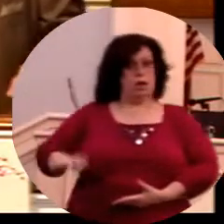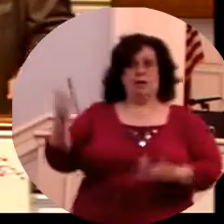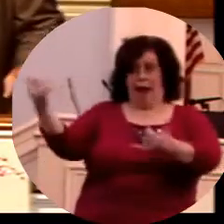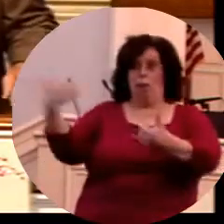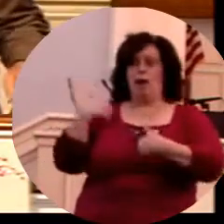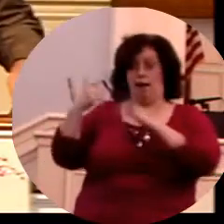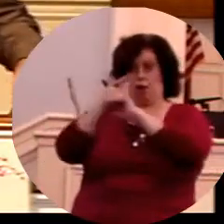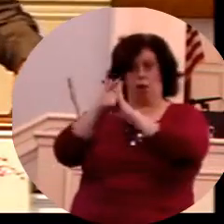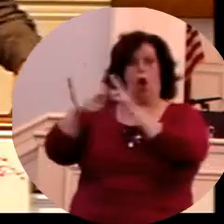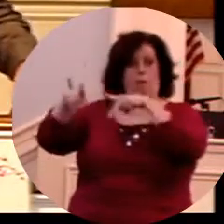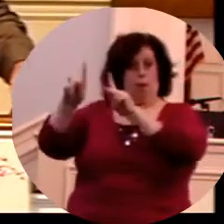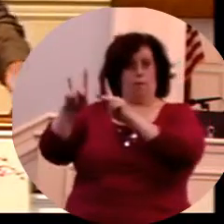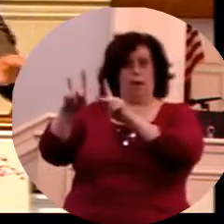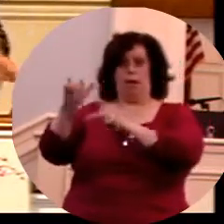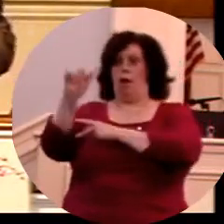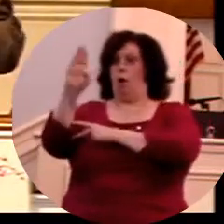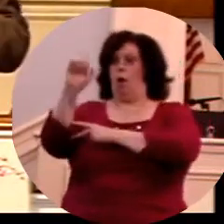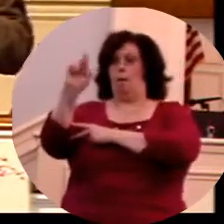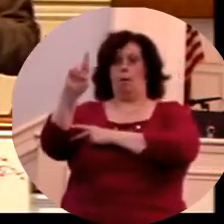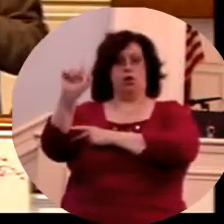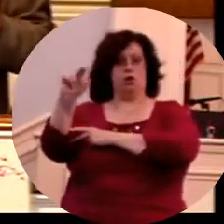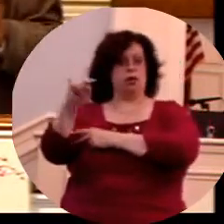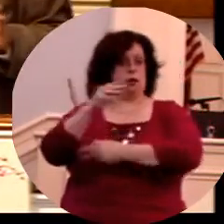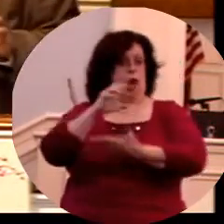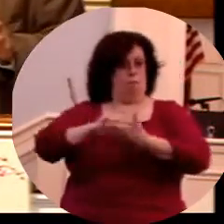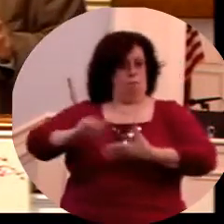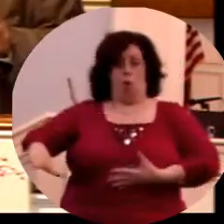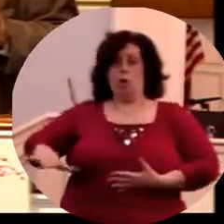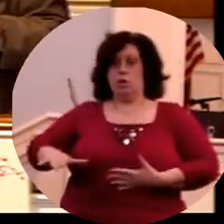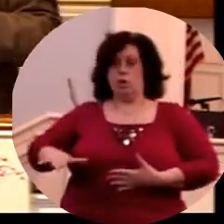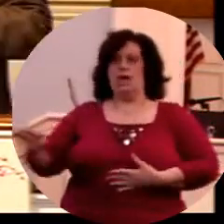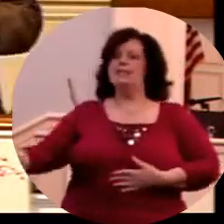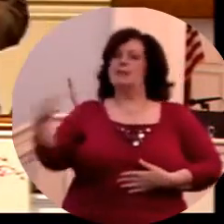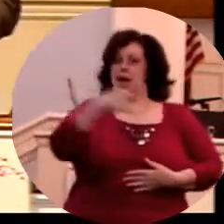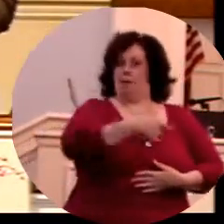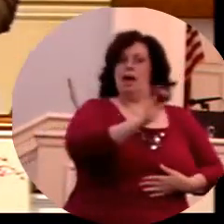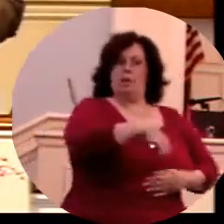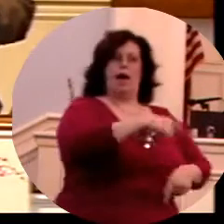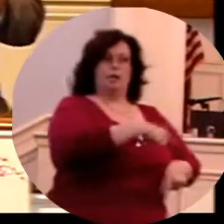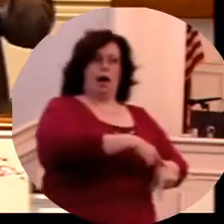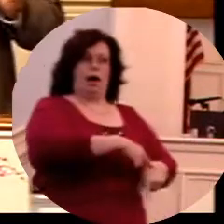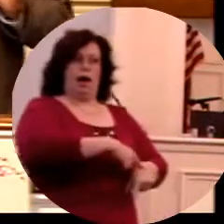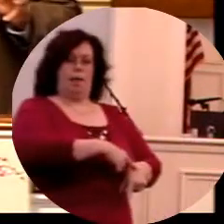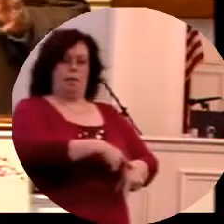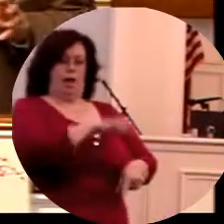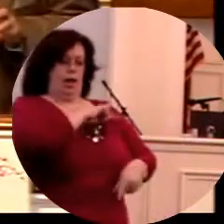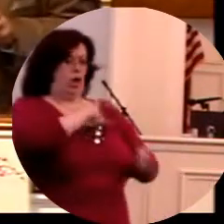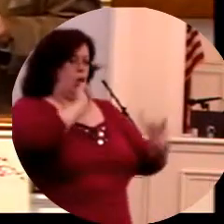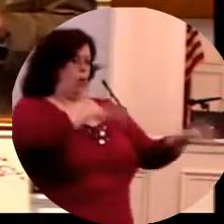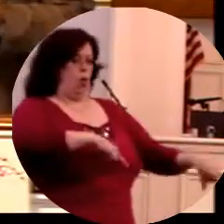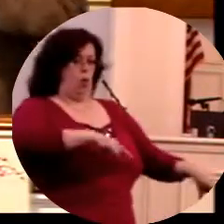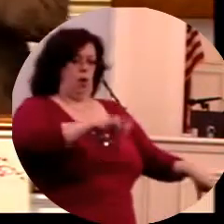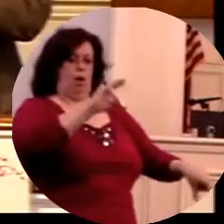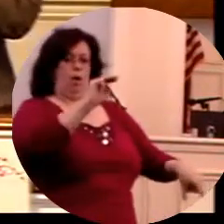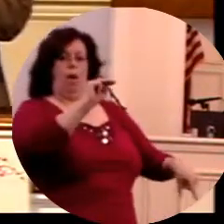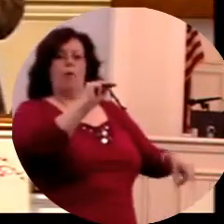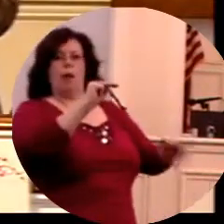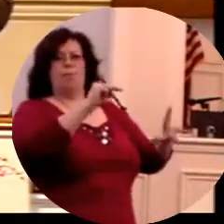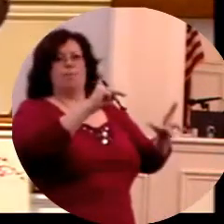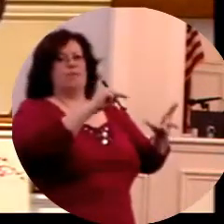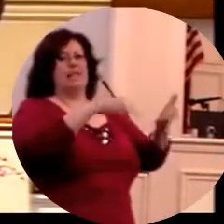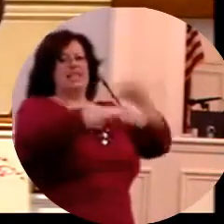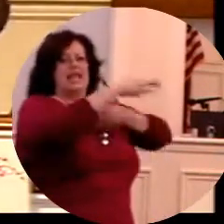And we have, and it's amazing how a culture and a society can